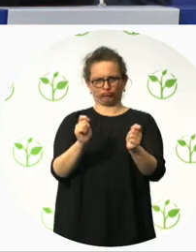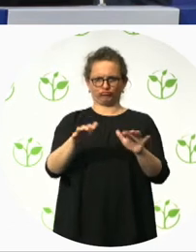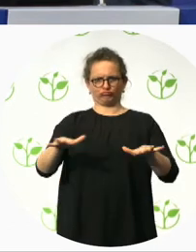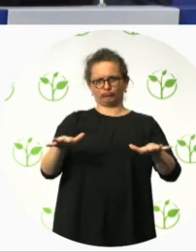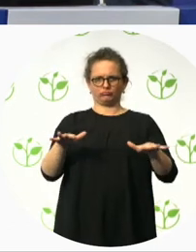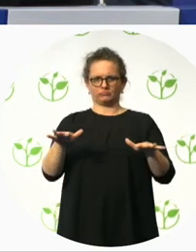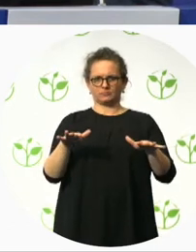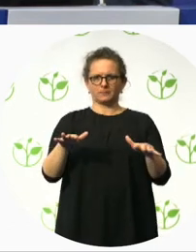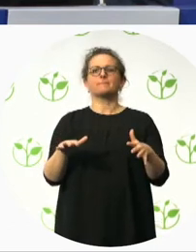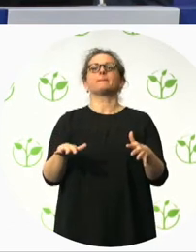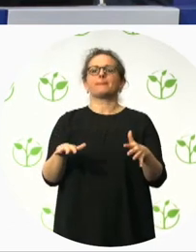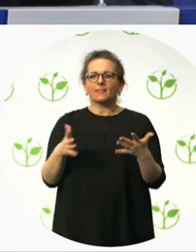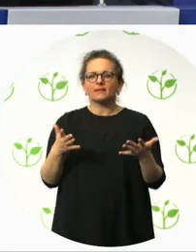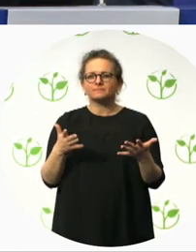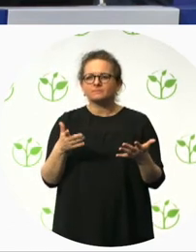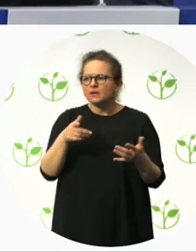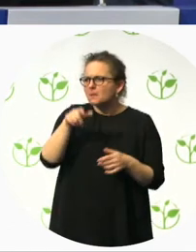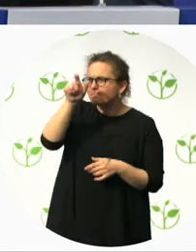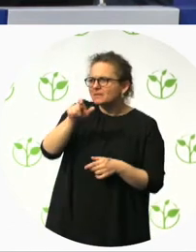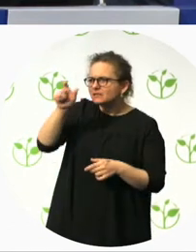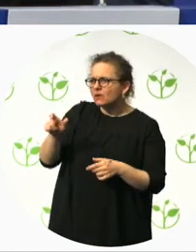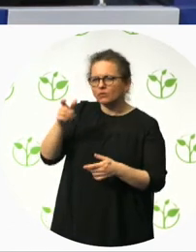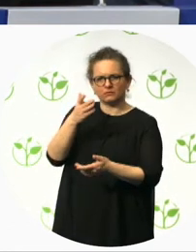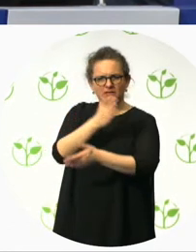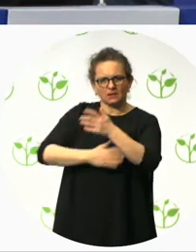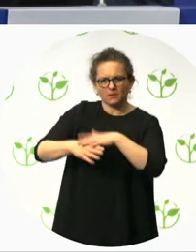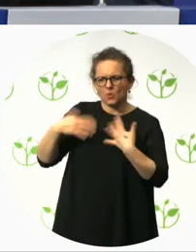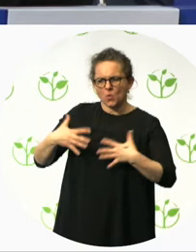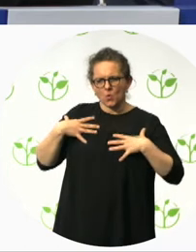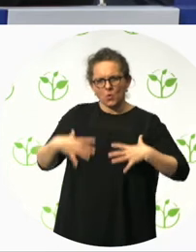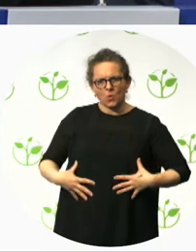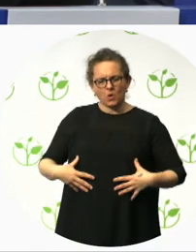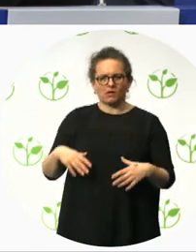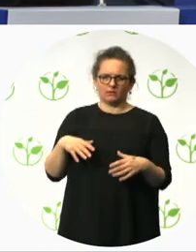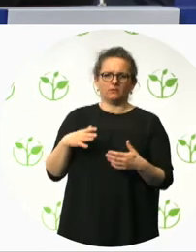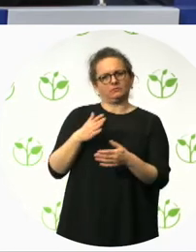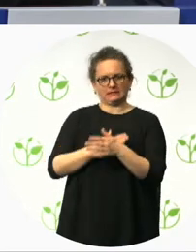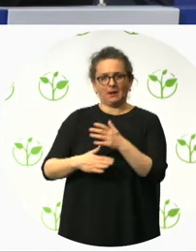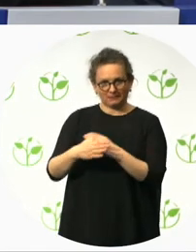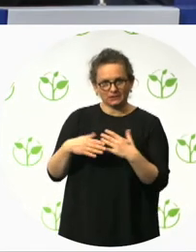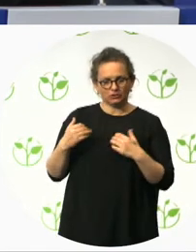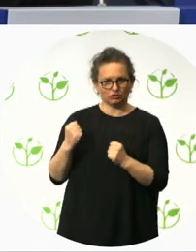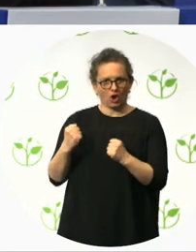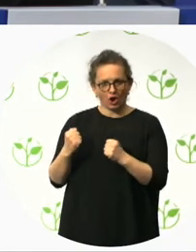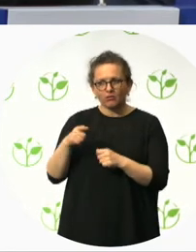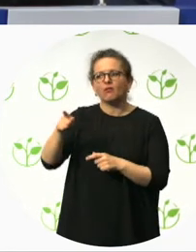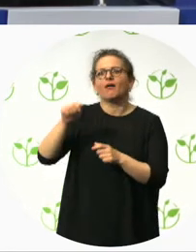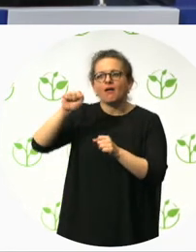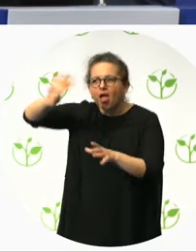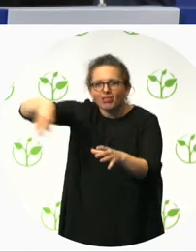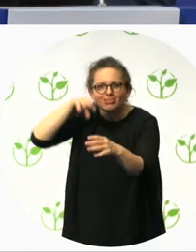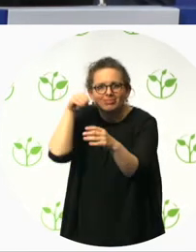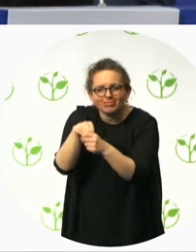need support by, by one or two personal assistants. It's got a multi-faith room. Very important as it responds to the local